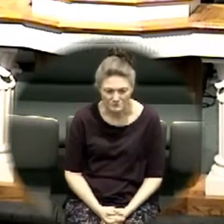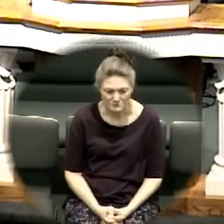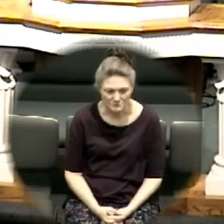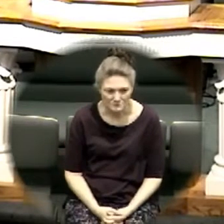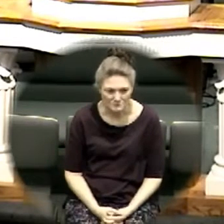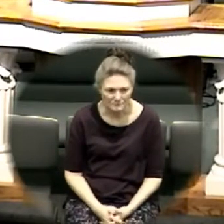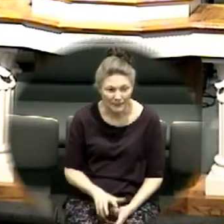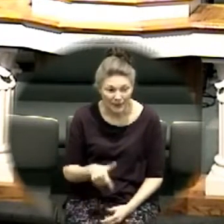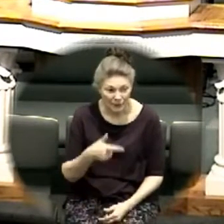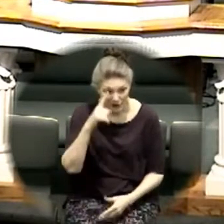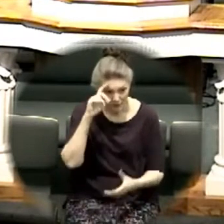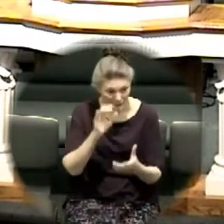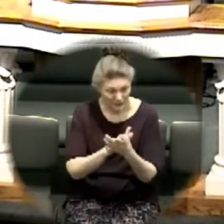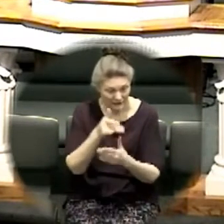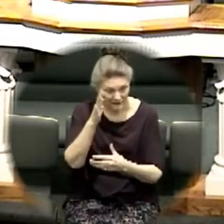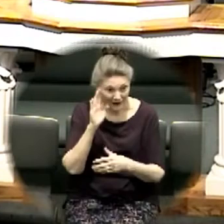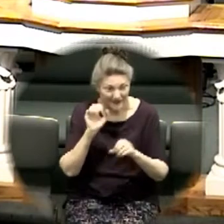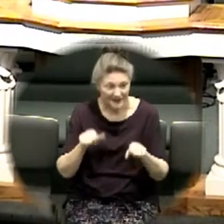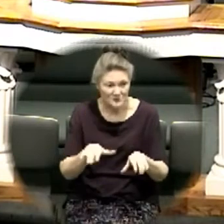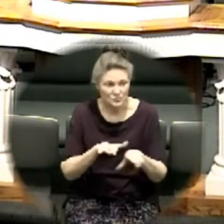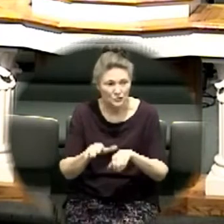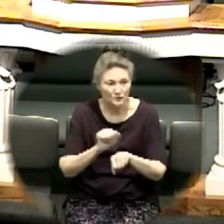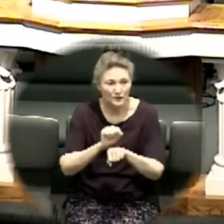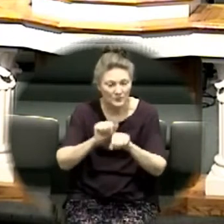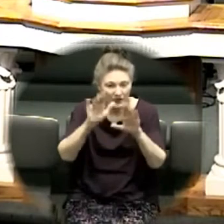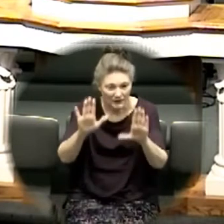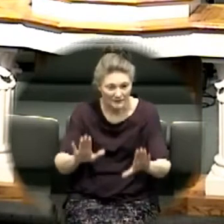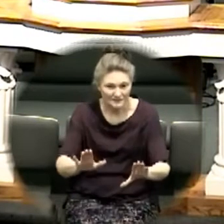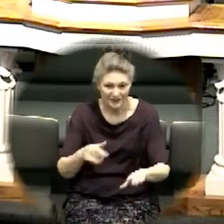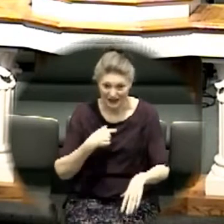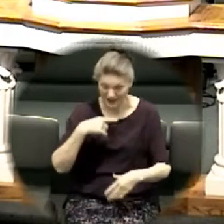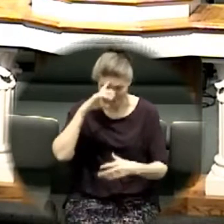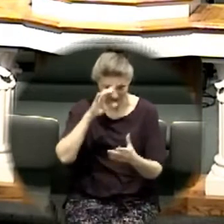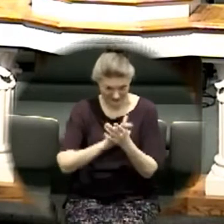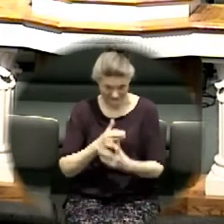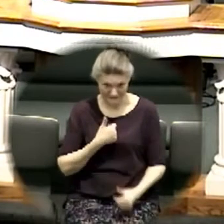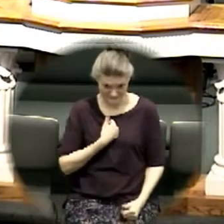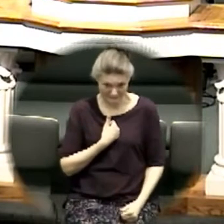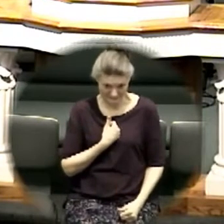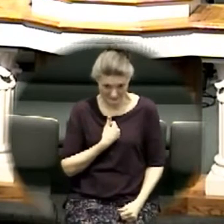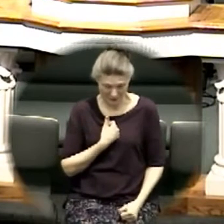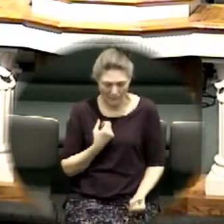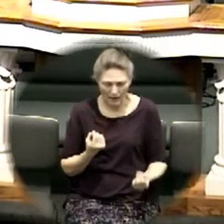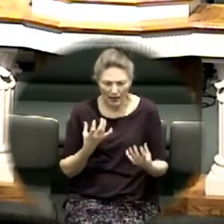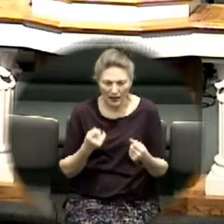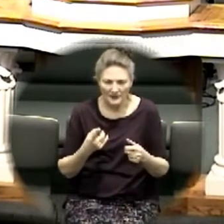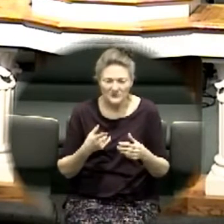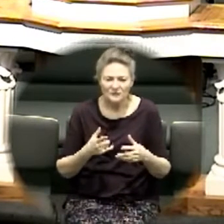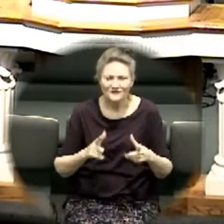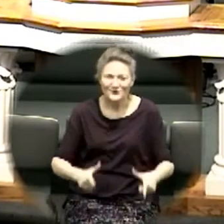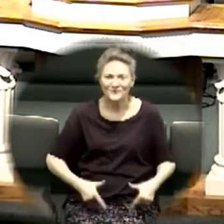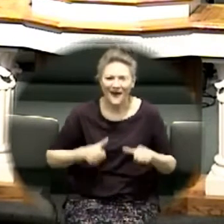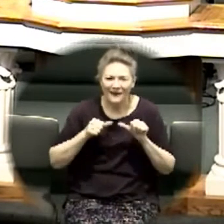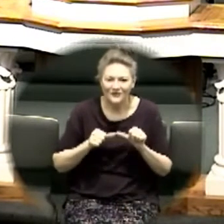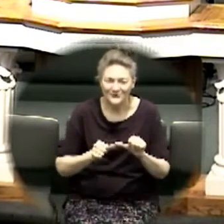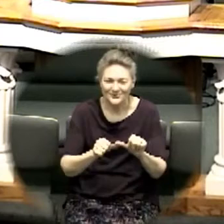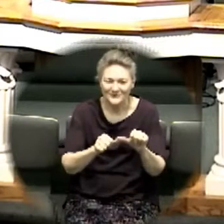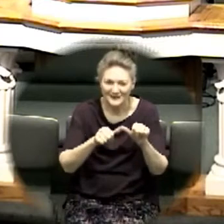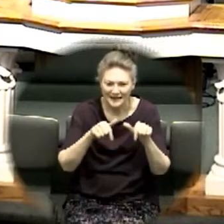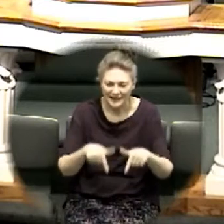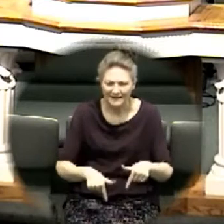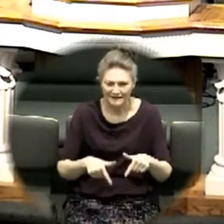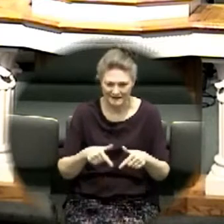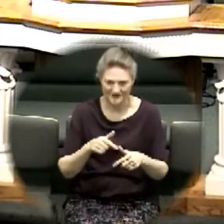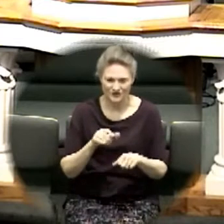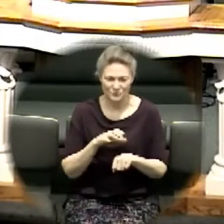anybody believe god can do a miracle i do we've got lots of survivors in our church